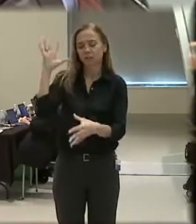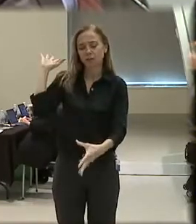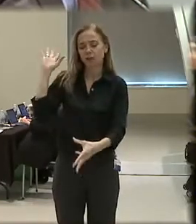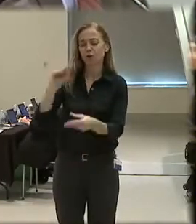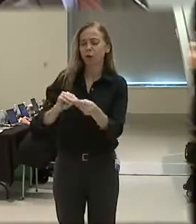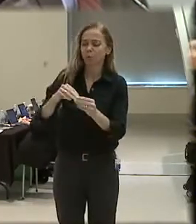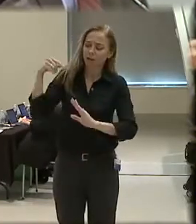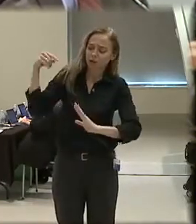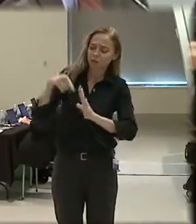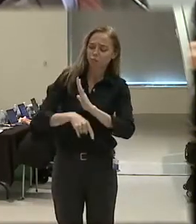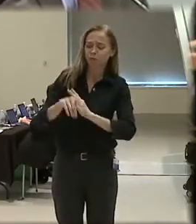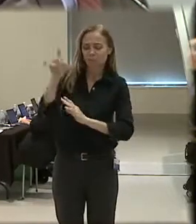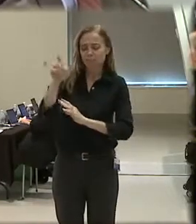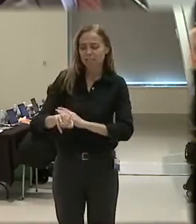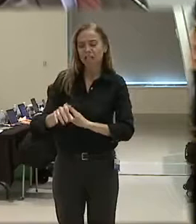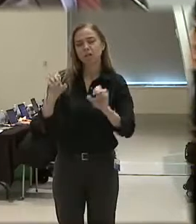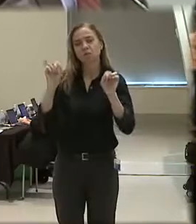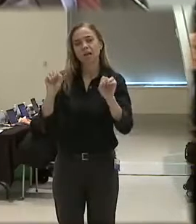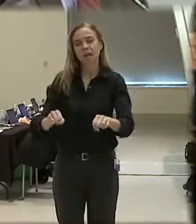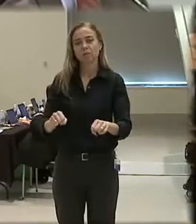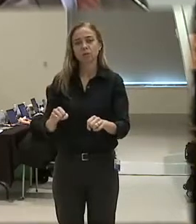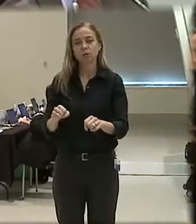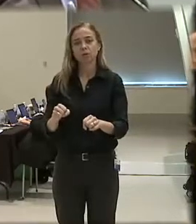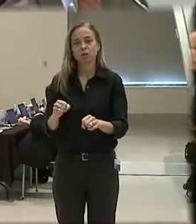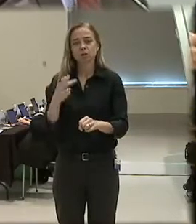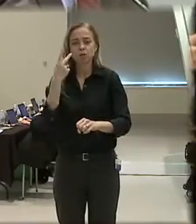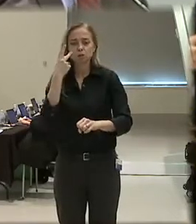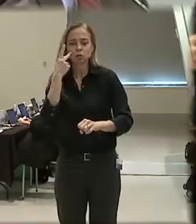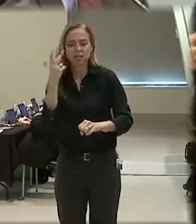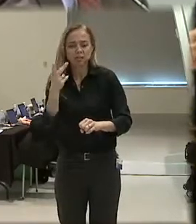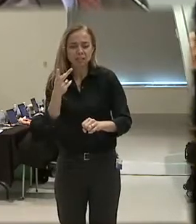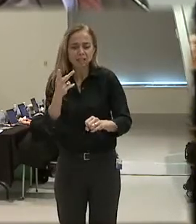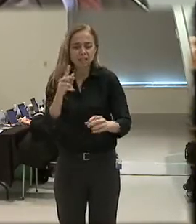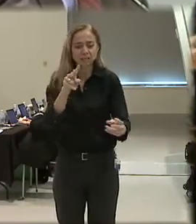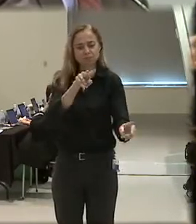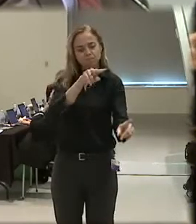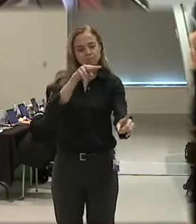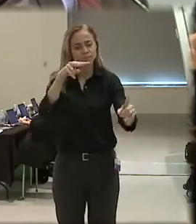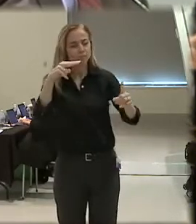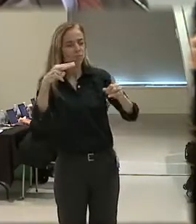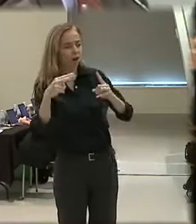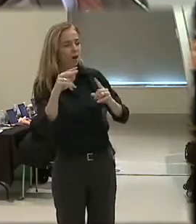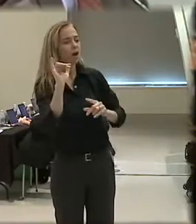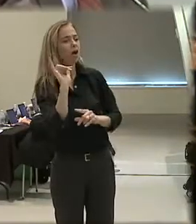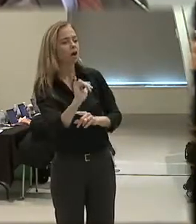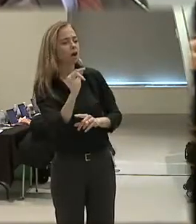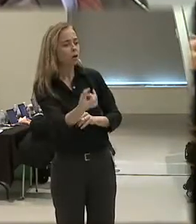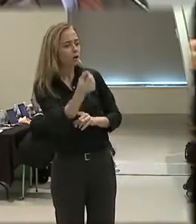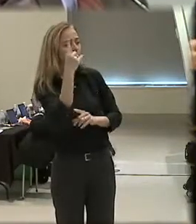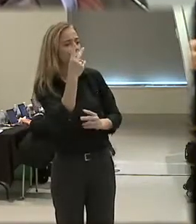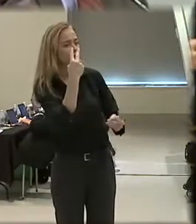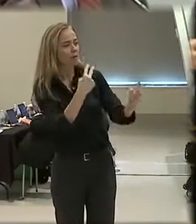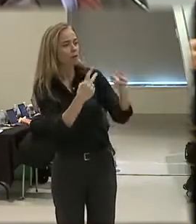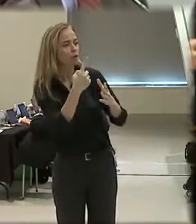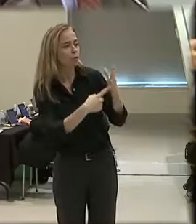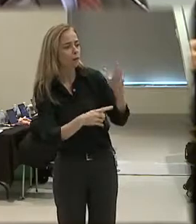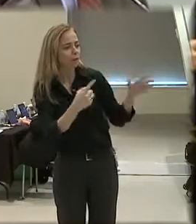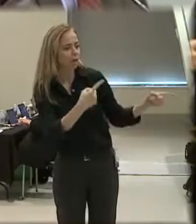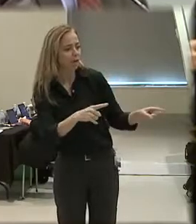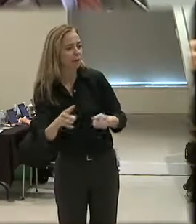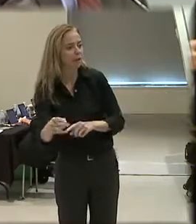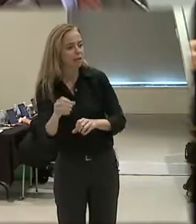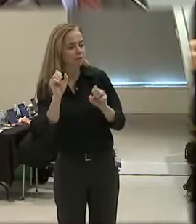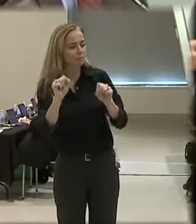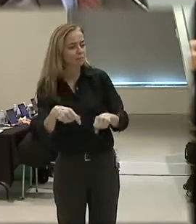nature of it, the need to be able to see through the community's eyes, what they're seeing when they look at you, and the ability to